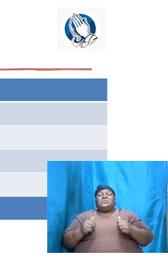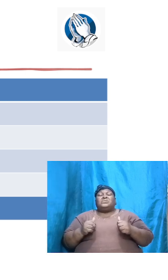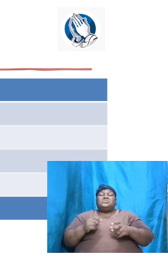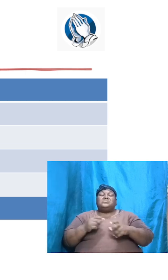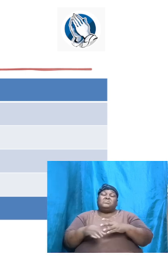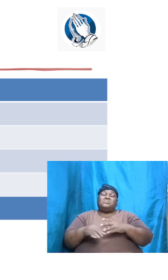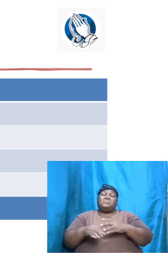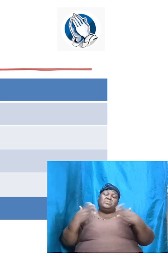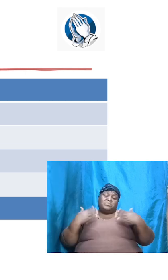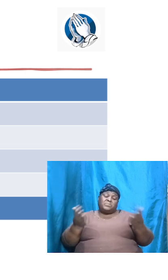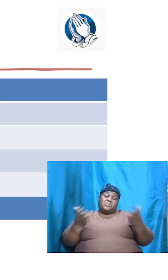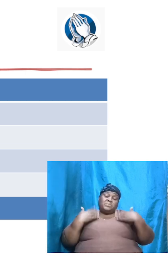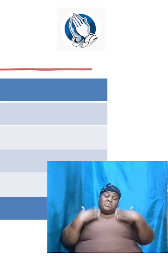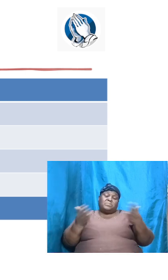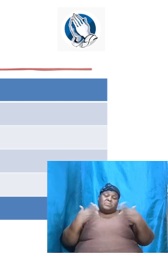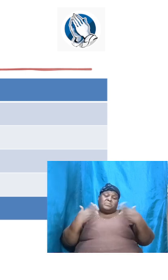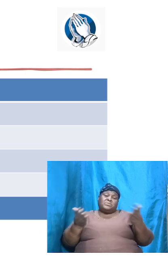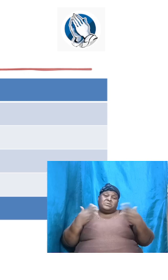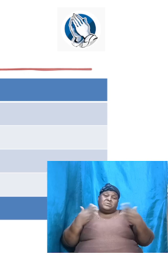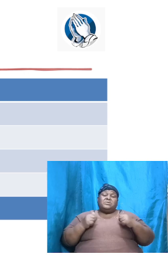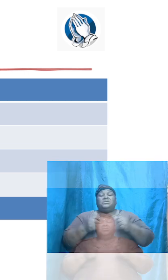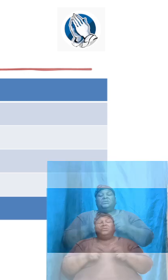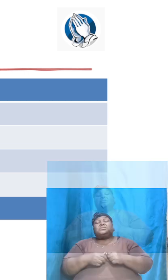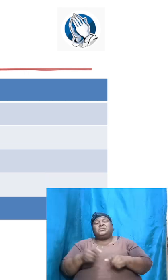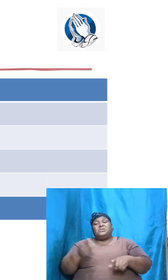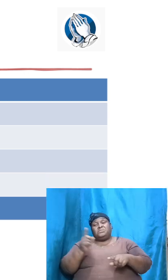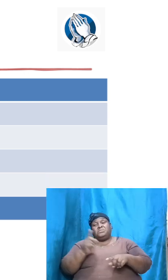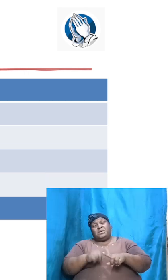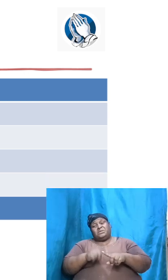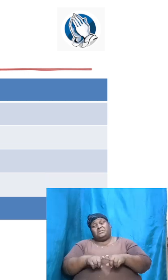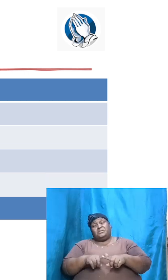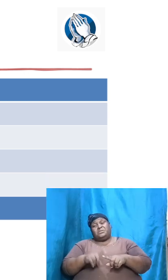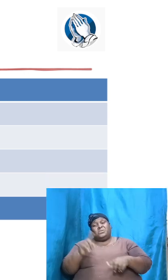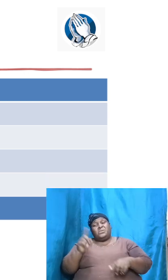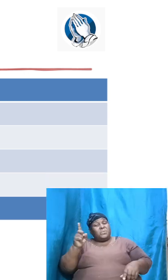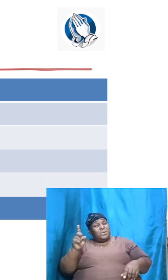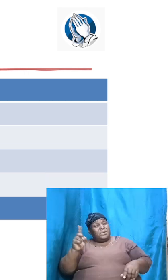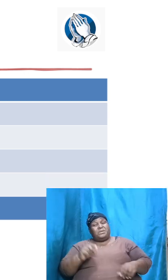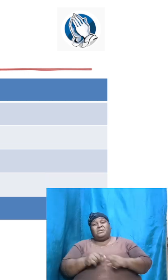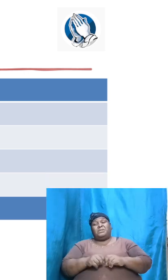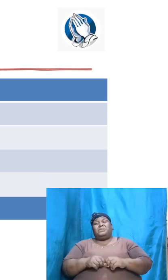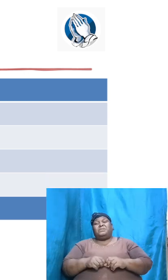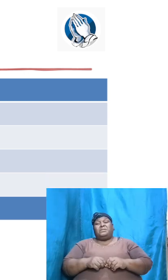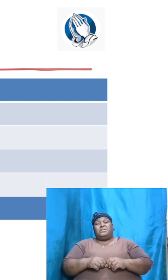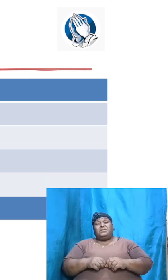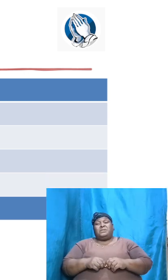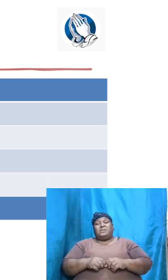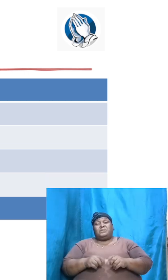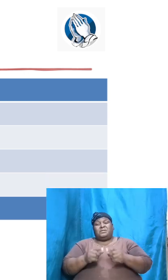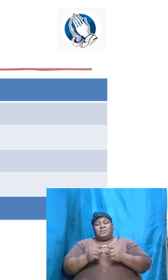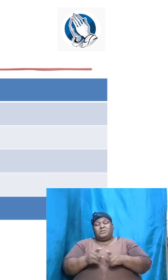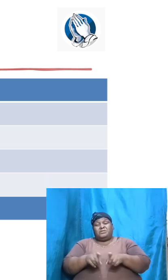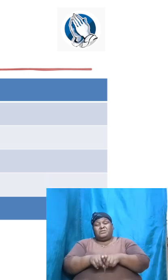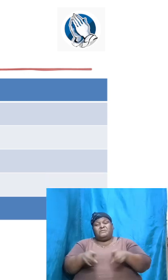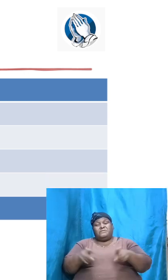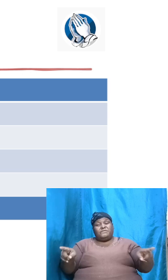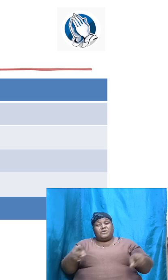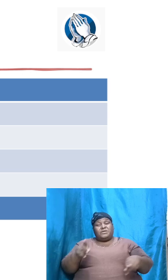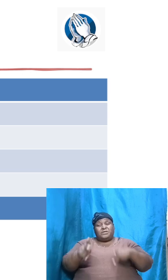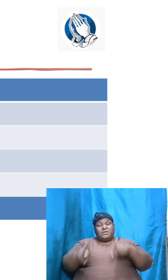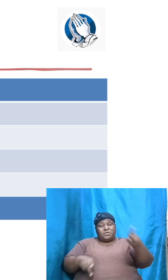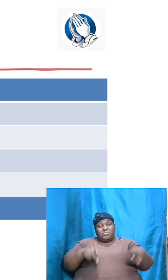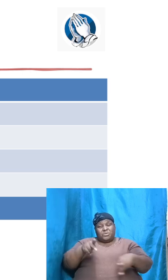on where these different tribes and groups went and lodged. Some in the